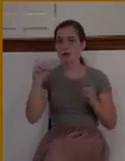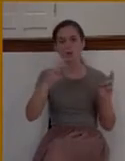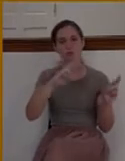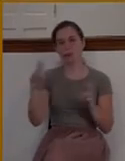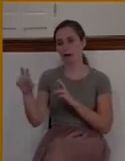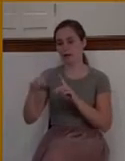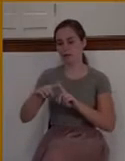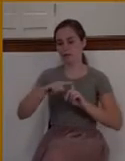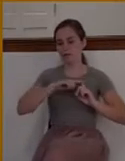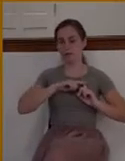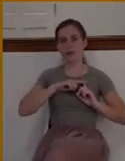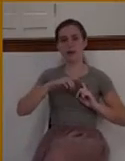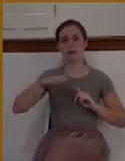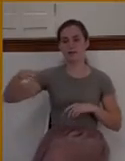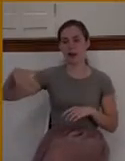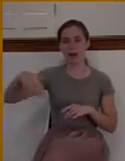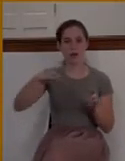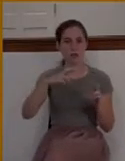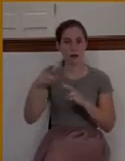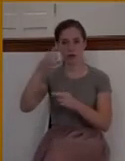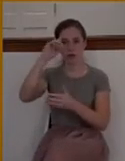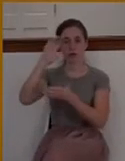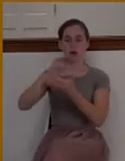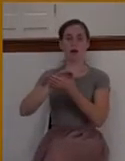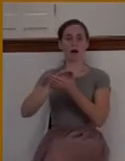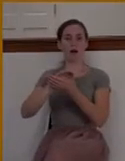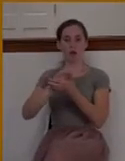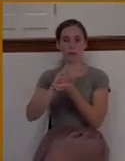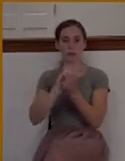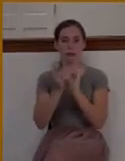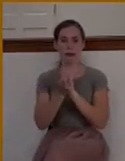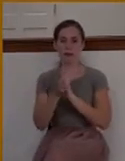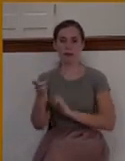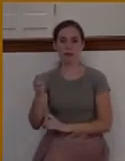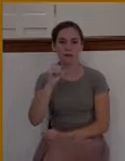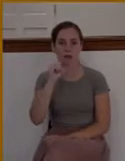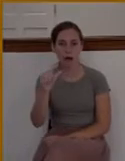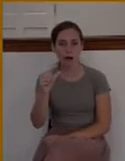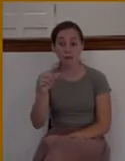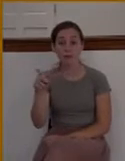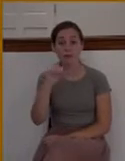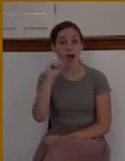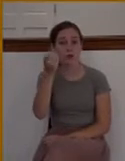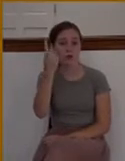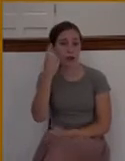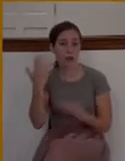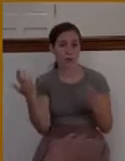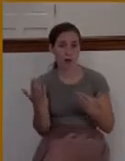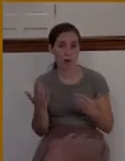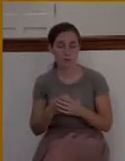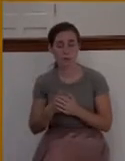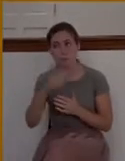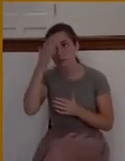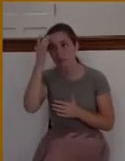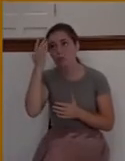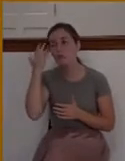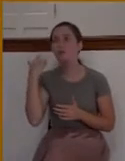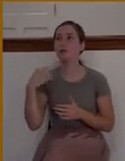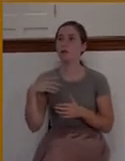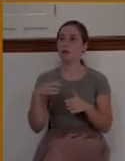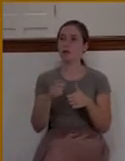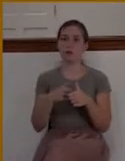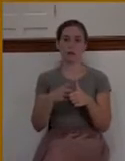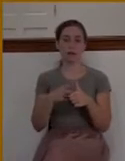believe. He wasn't ready to repent. What was it that he didn't understand? Well, first of all, he didn't understand